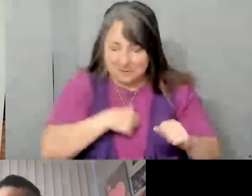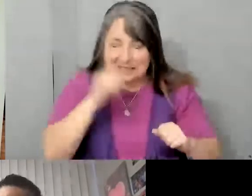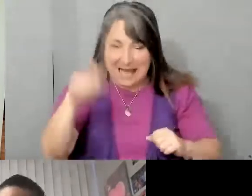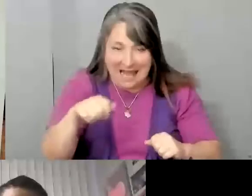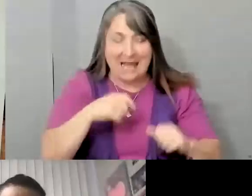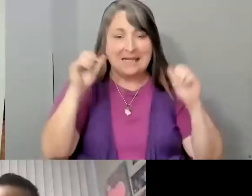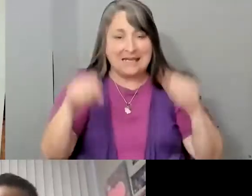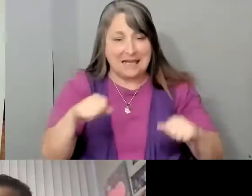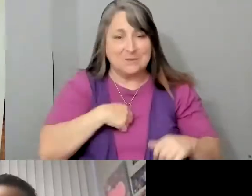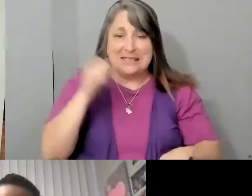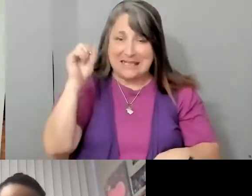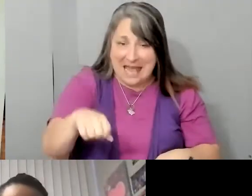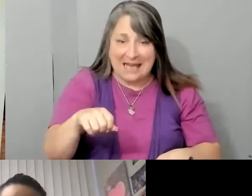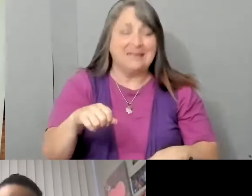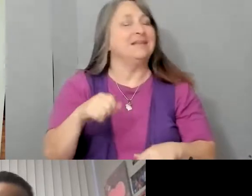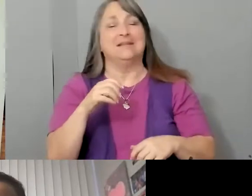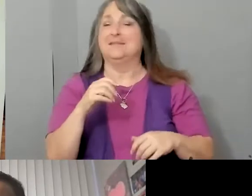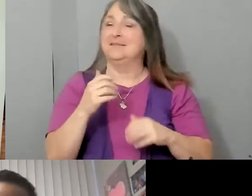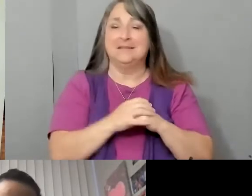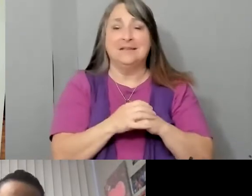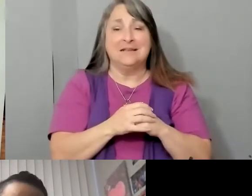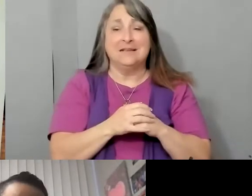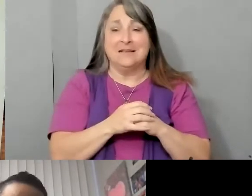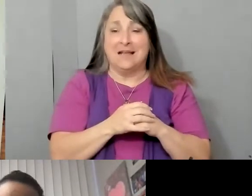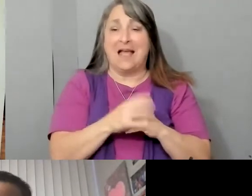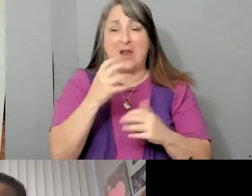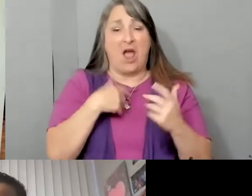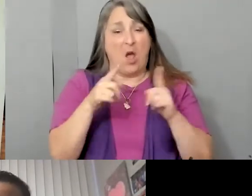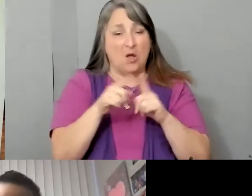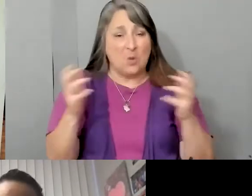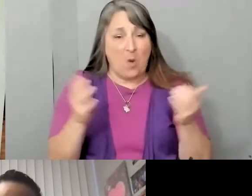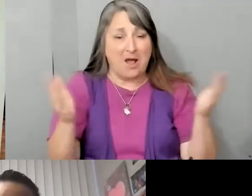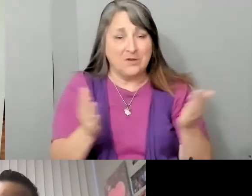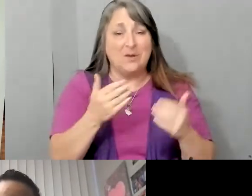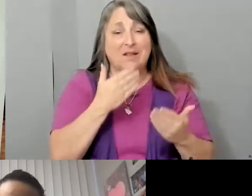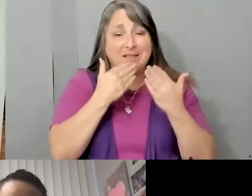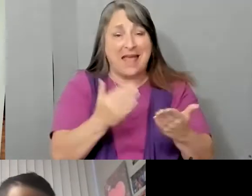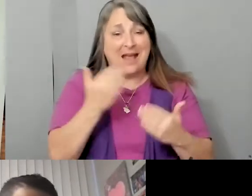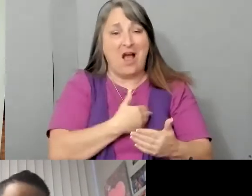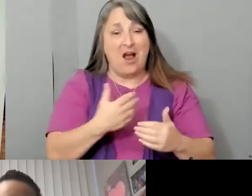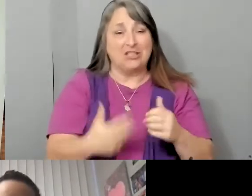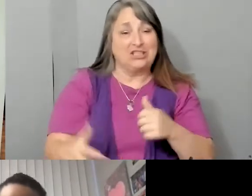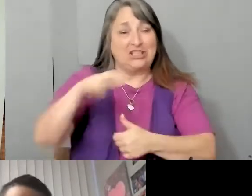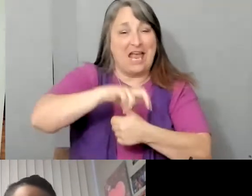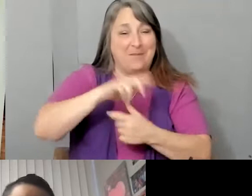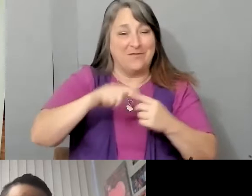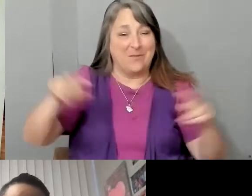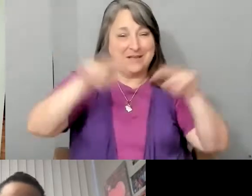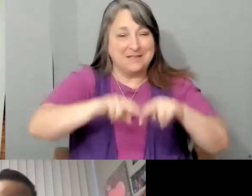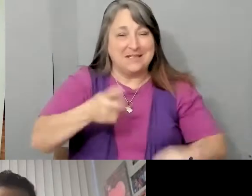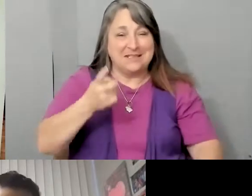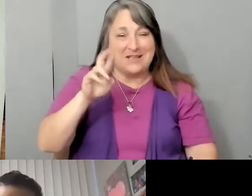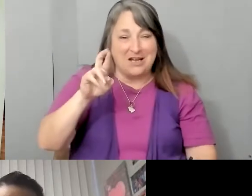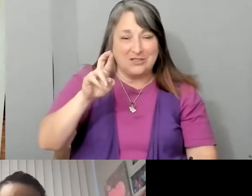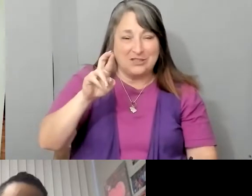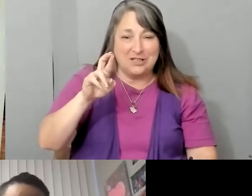claro. Y también le quiero dar las gracias a nuestro campeón del valle, el Dr. Joaquín Arámbula, quien vertió in